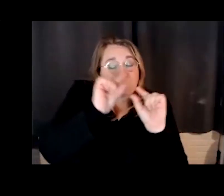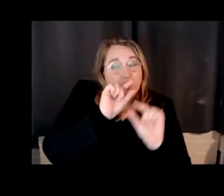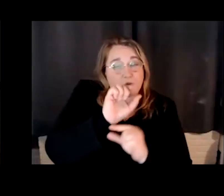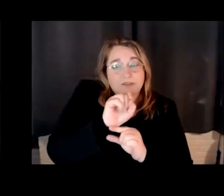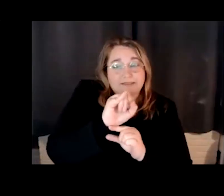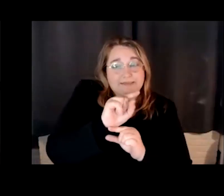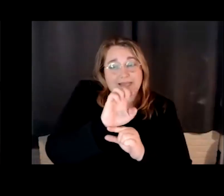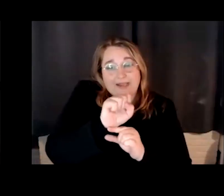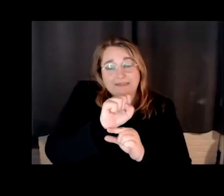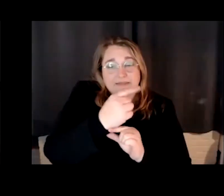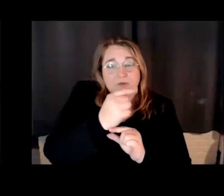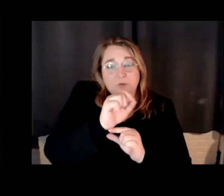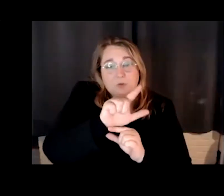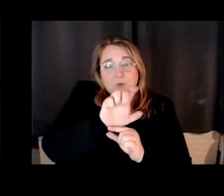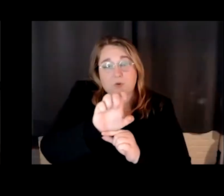Do you have, do you have anything?